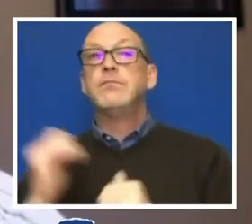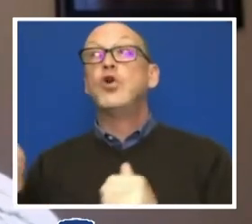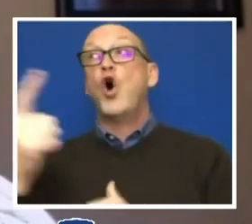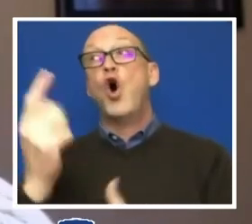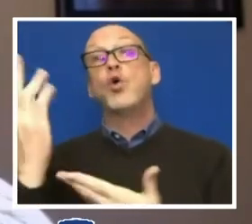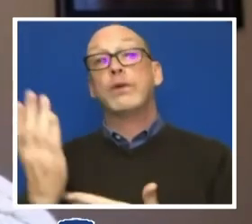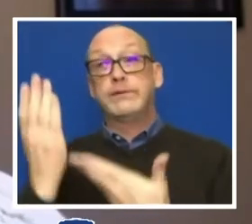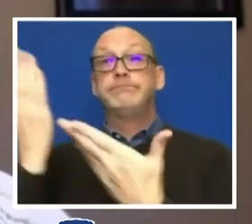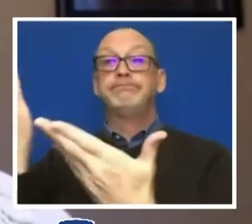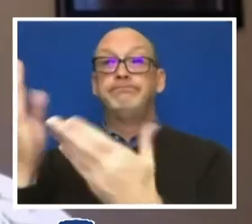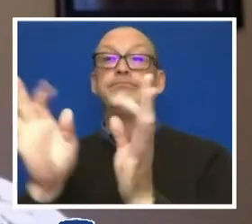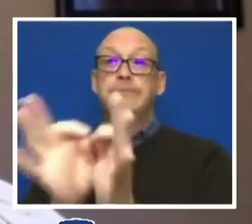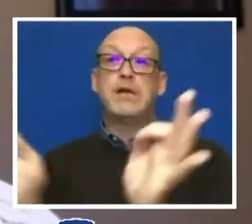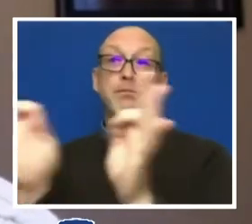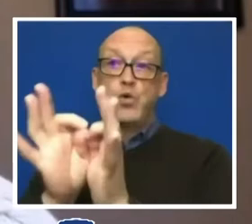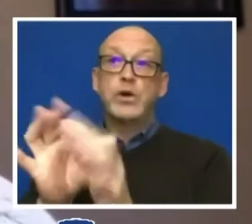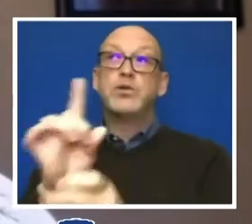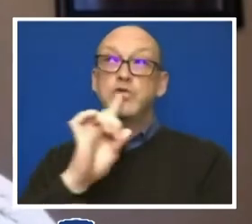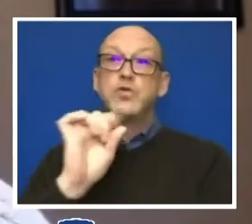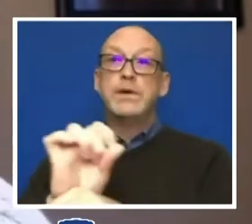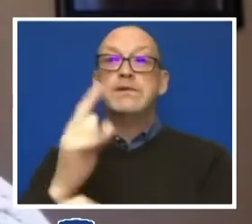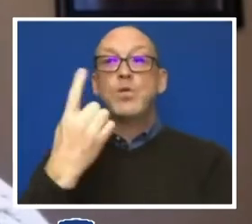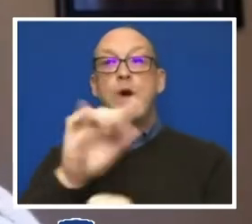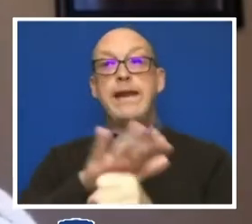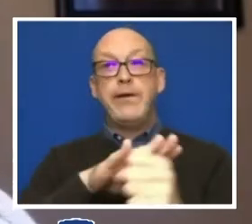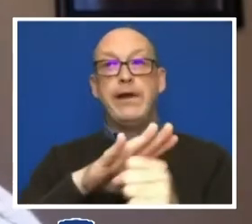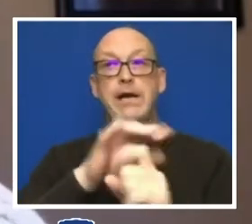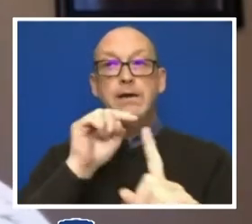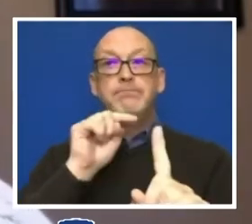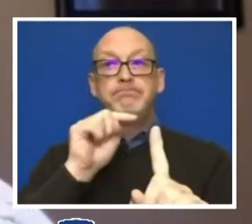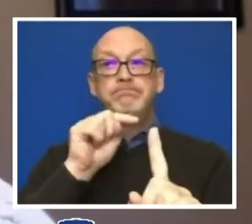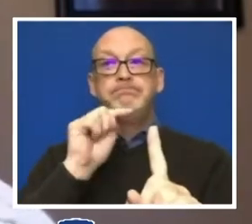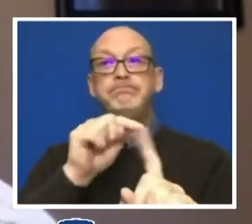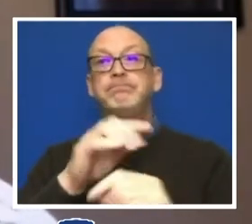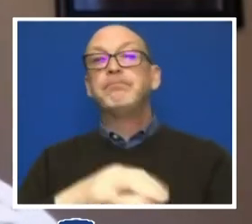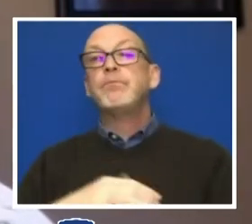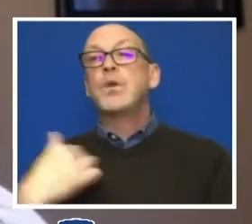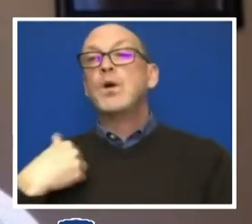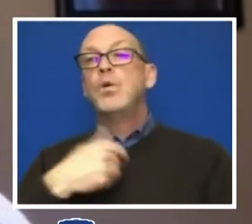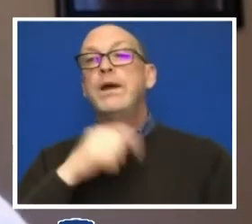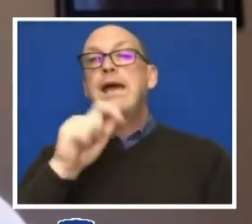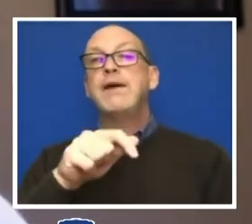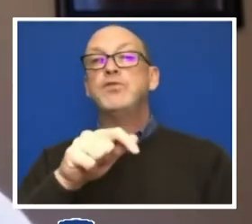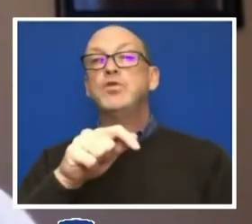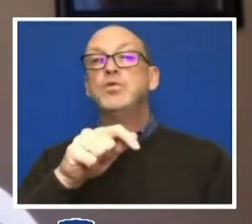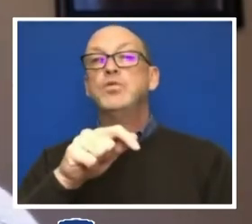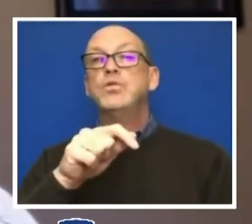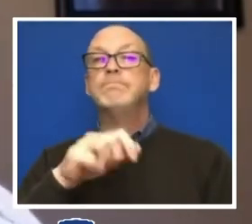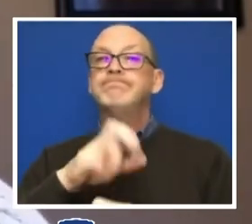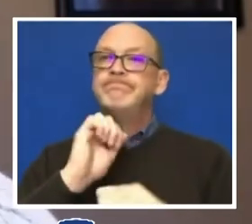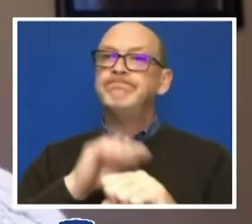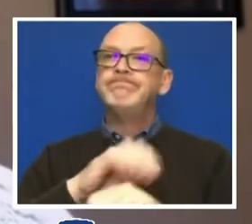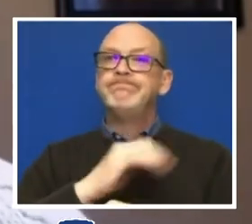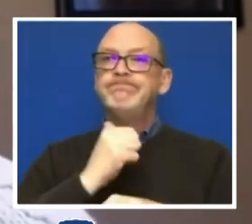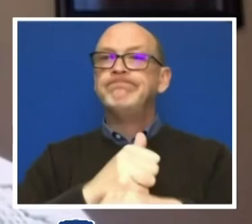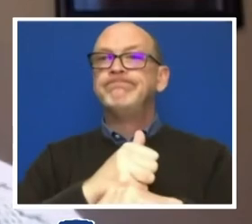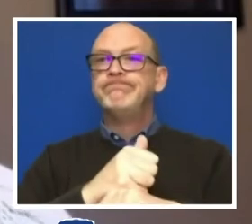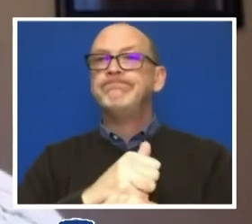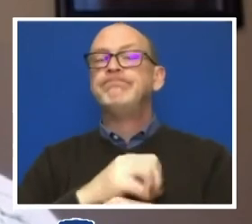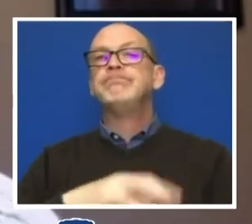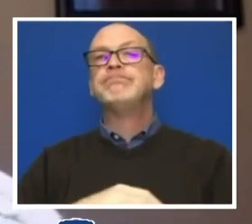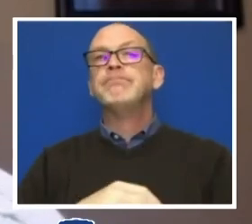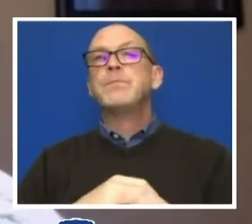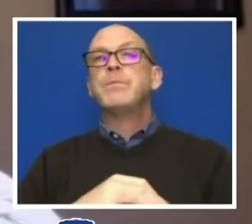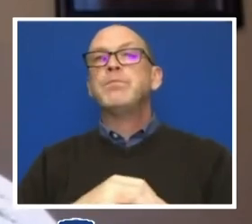are important. This is certainly one area where we have to land concretely on the ground. The